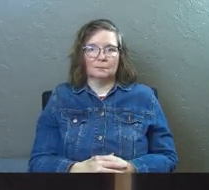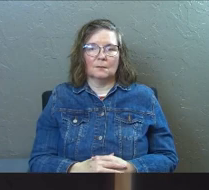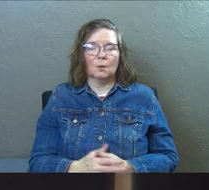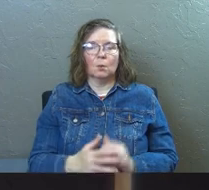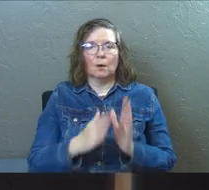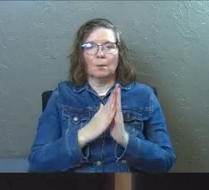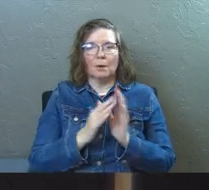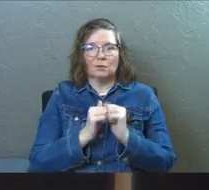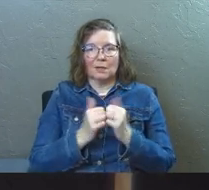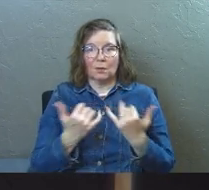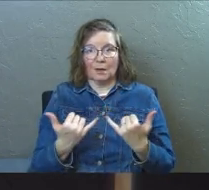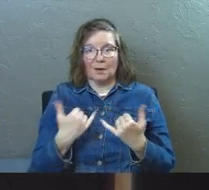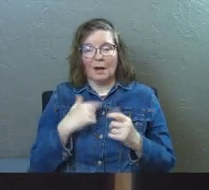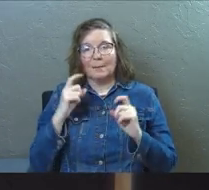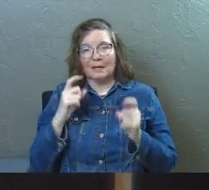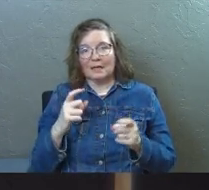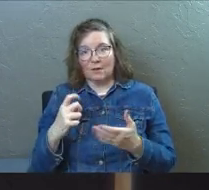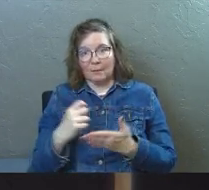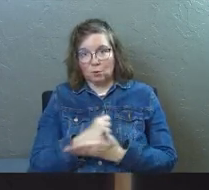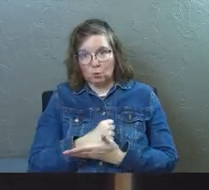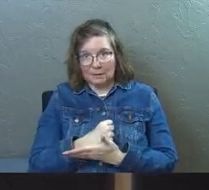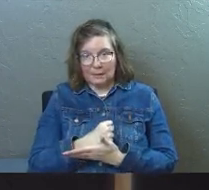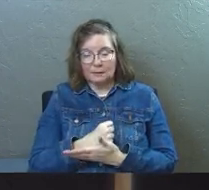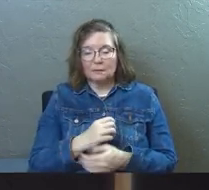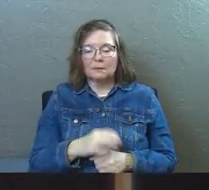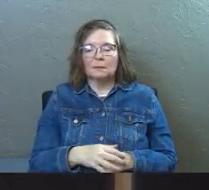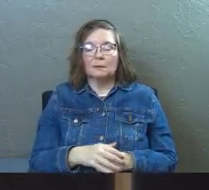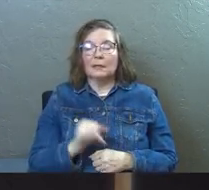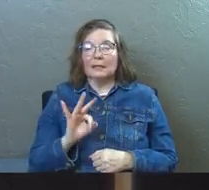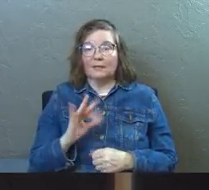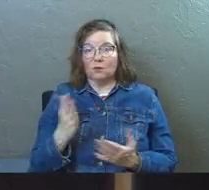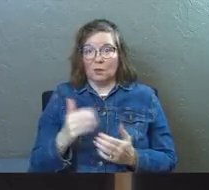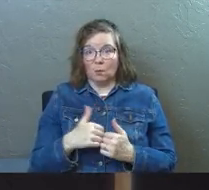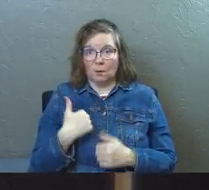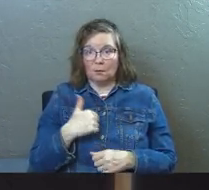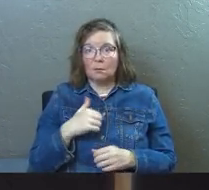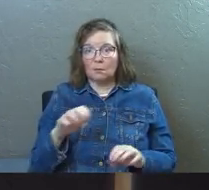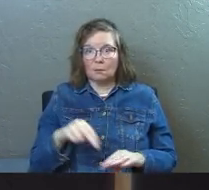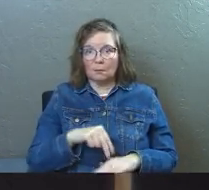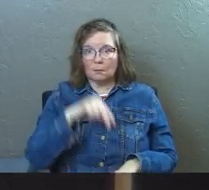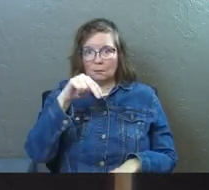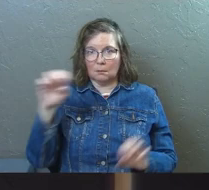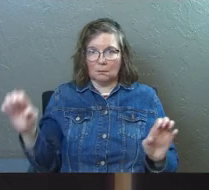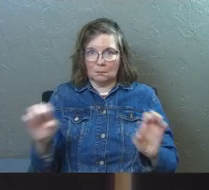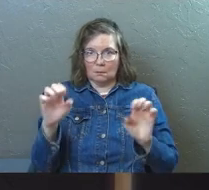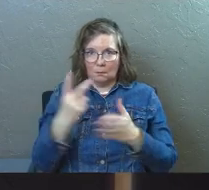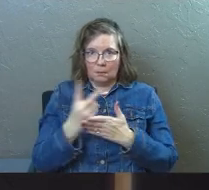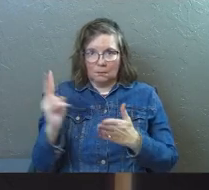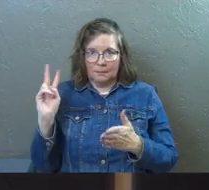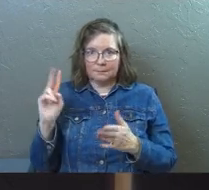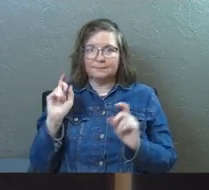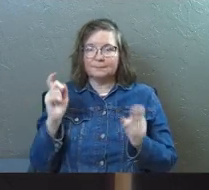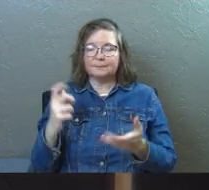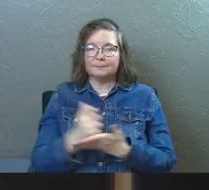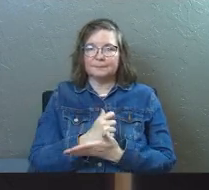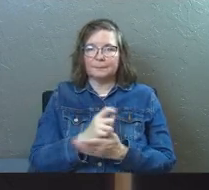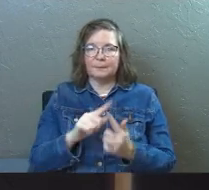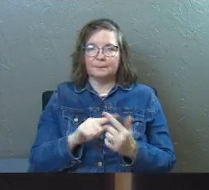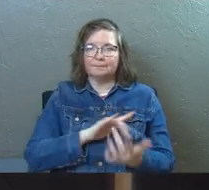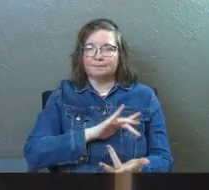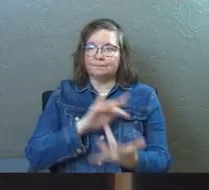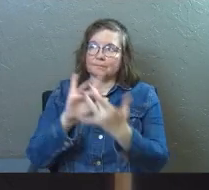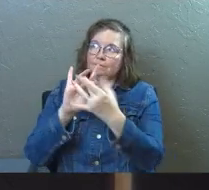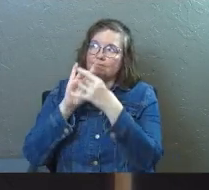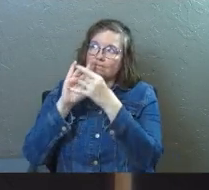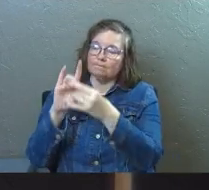So we're going to pray together right now, and I'm going to give you an opportunity. If you were here with us at Easter two weeks ago, I gave you an opportunity to